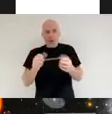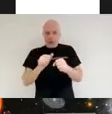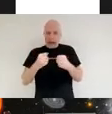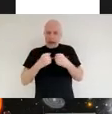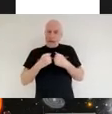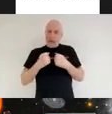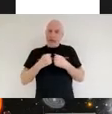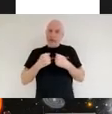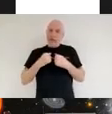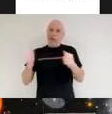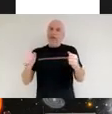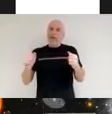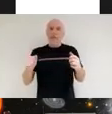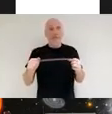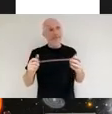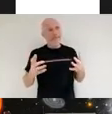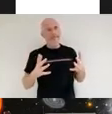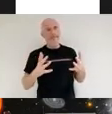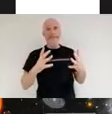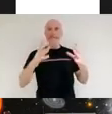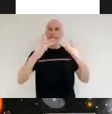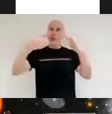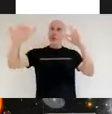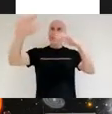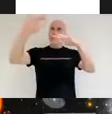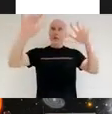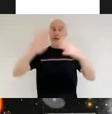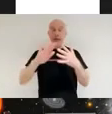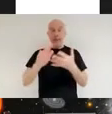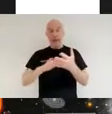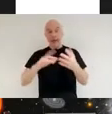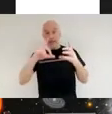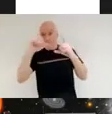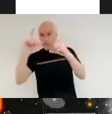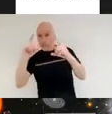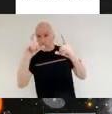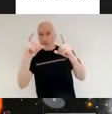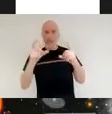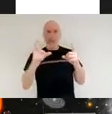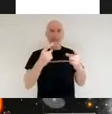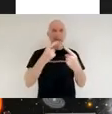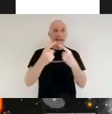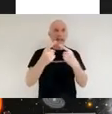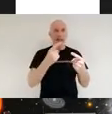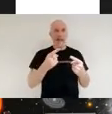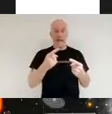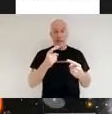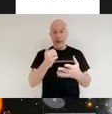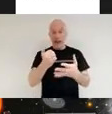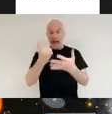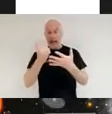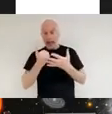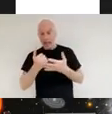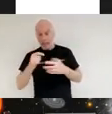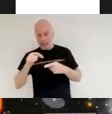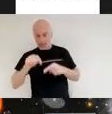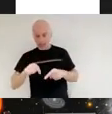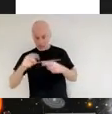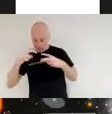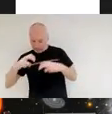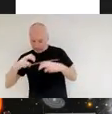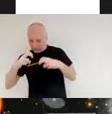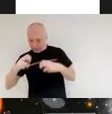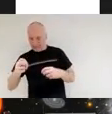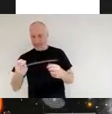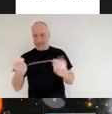that we get from these images and from this data give us uh some information to help in the dark energy mystery this